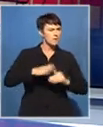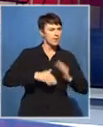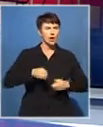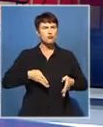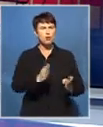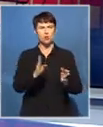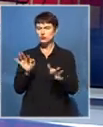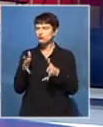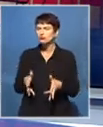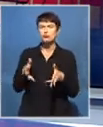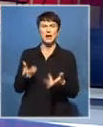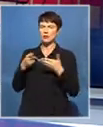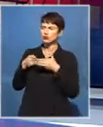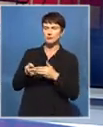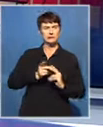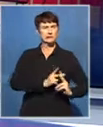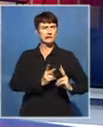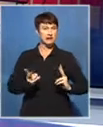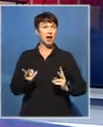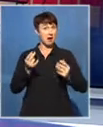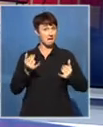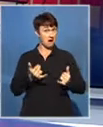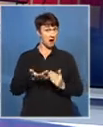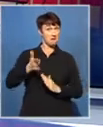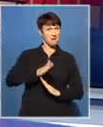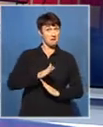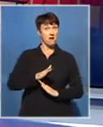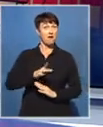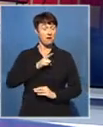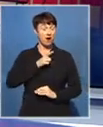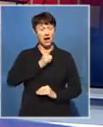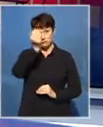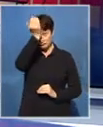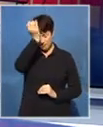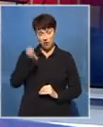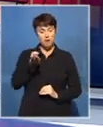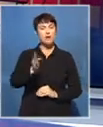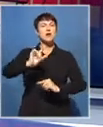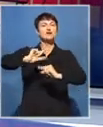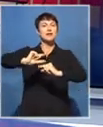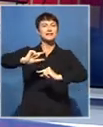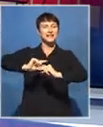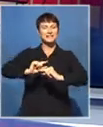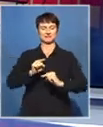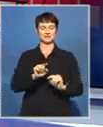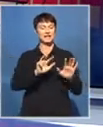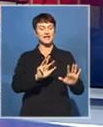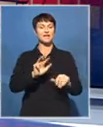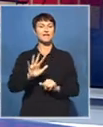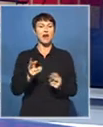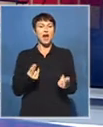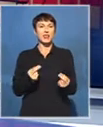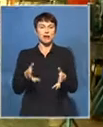President Jacob Zuma has unveiled 95 more Transnet locomotives to ease freight pressure on the roads.